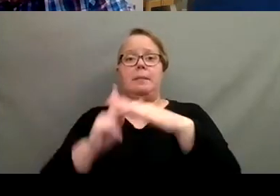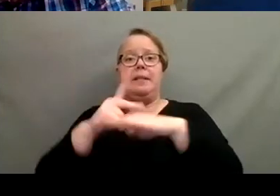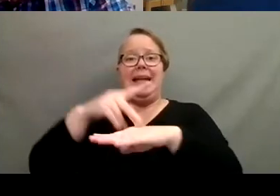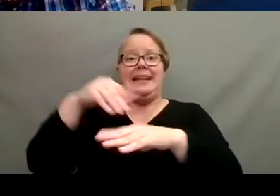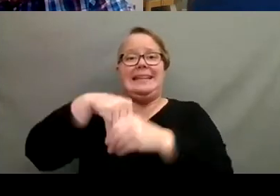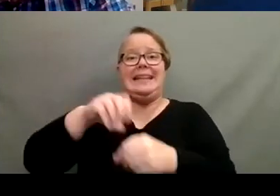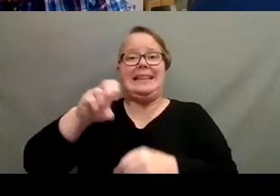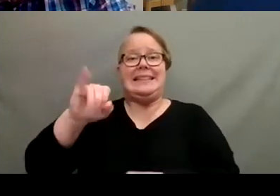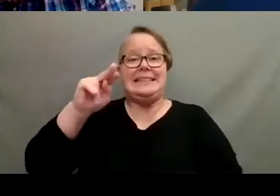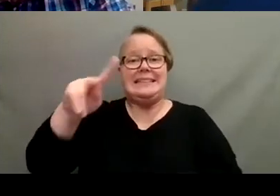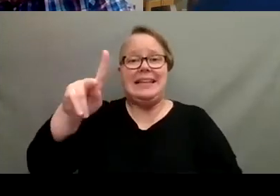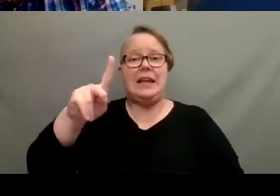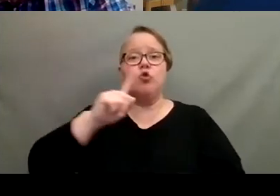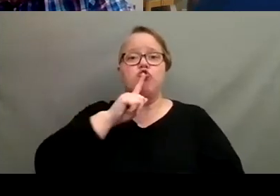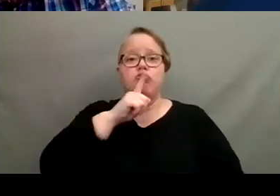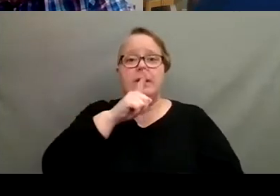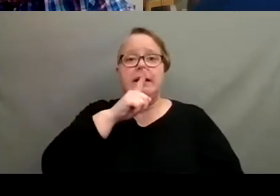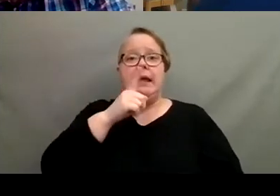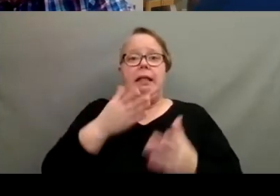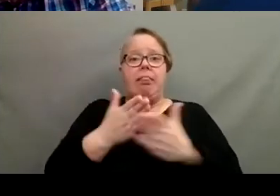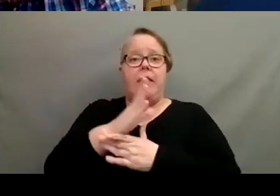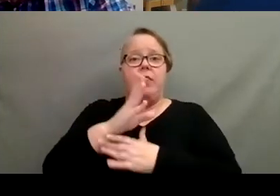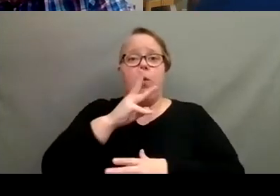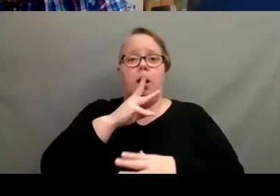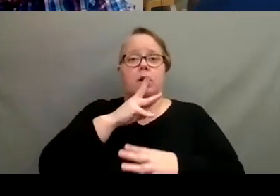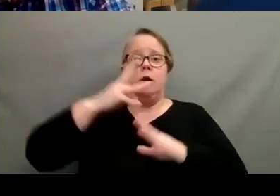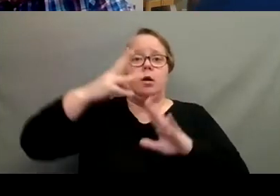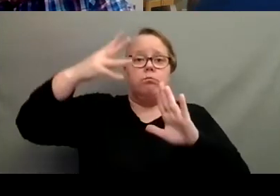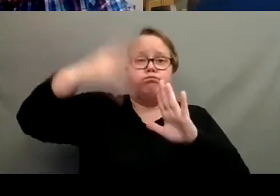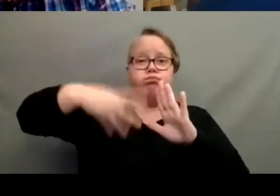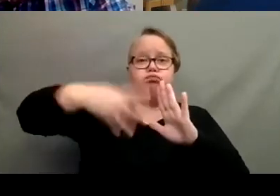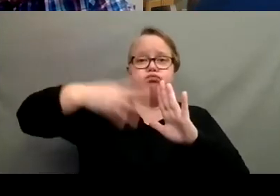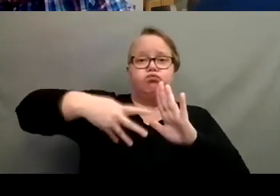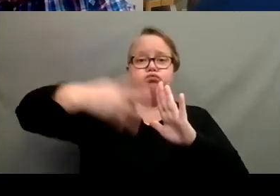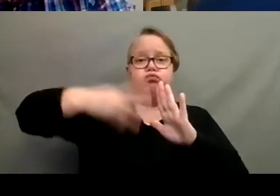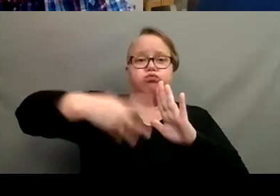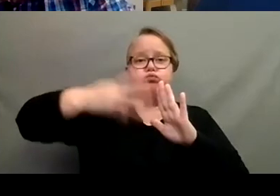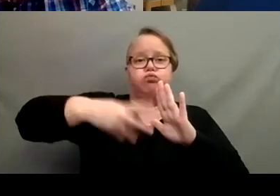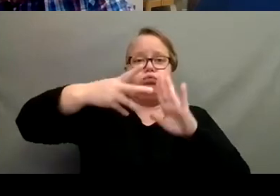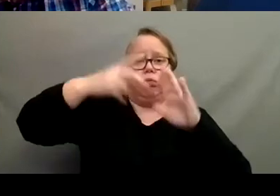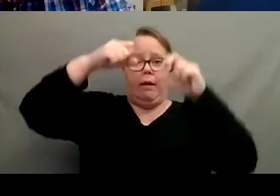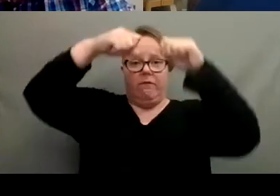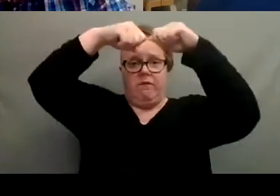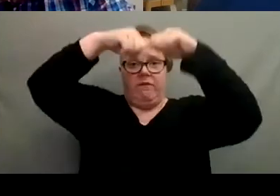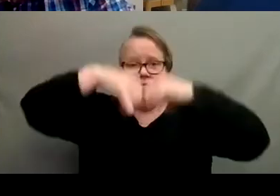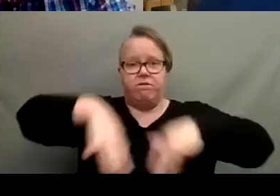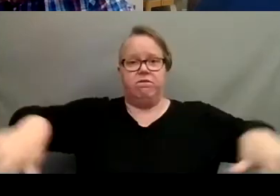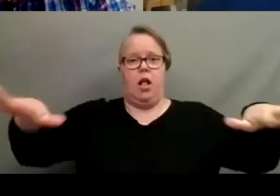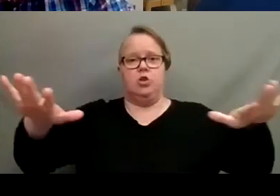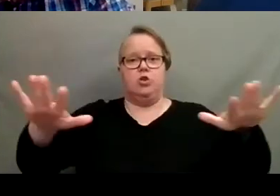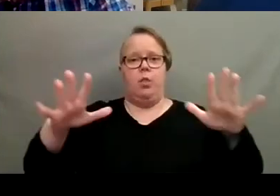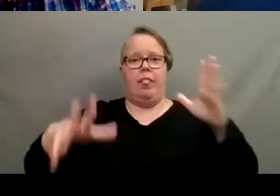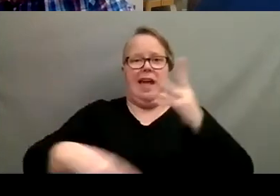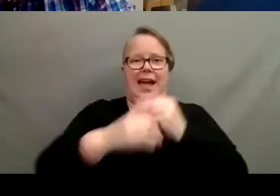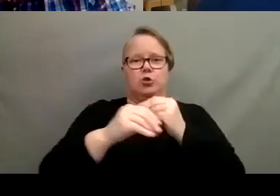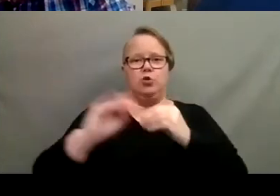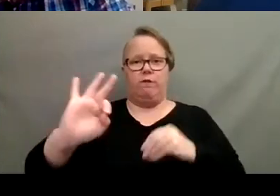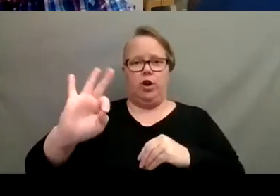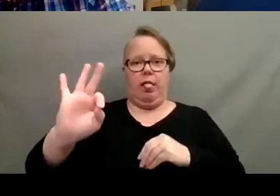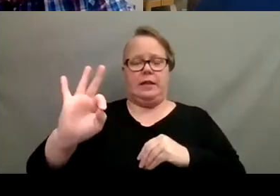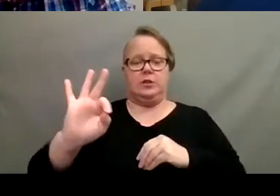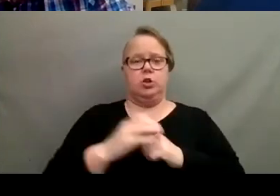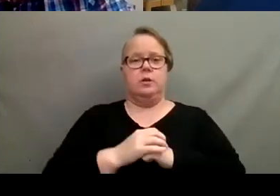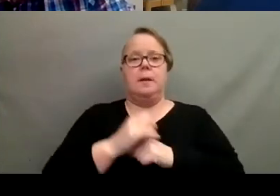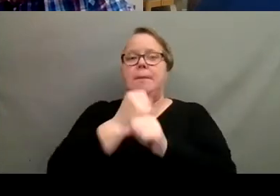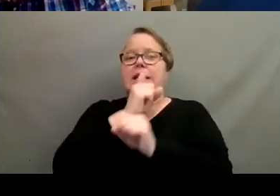really let the water run through it, let it go out that drainage hole and flush out that extra fertilizer, just